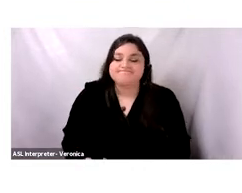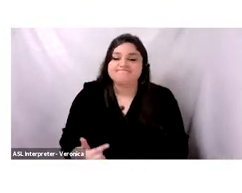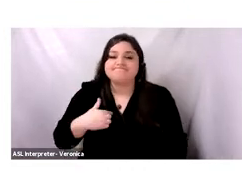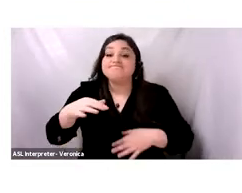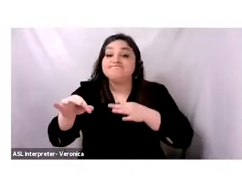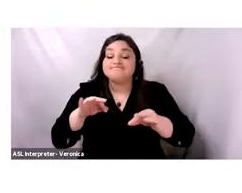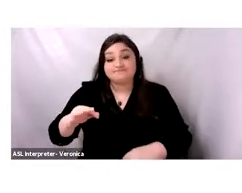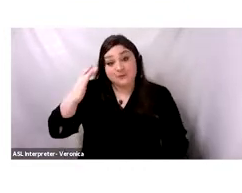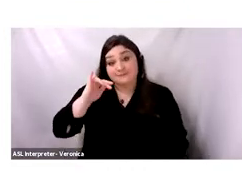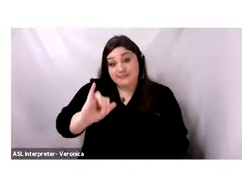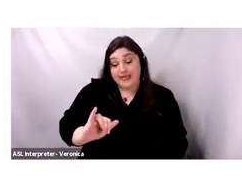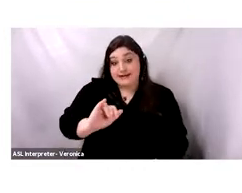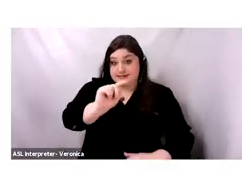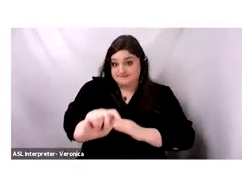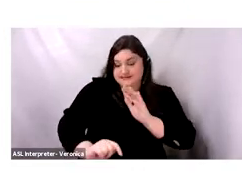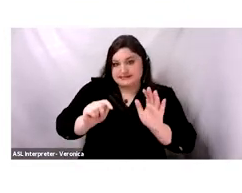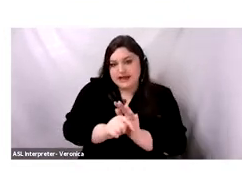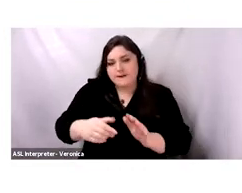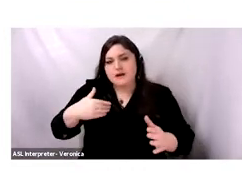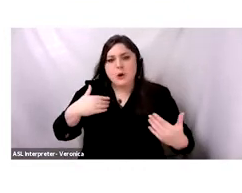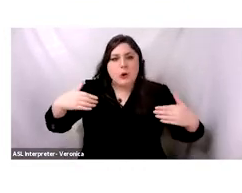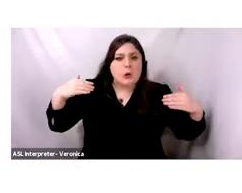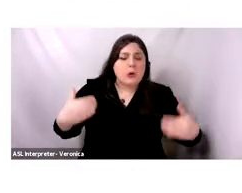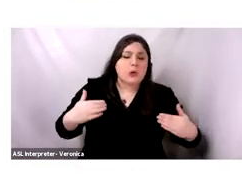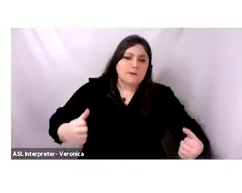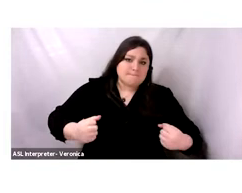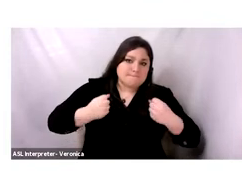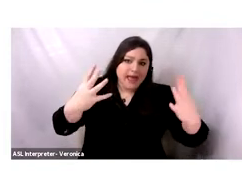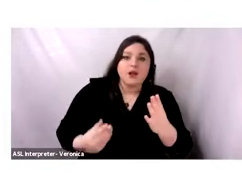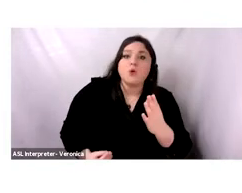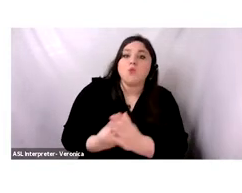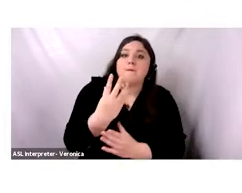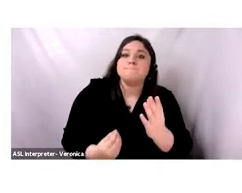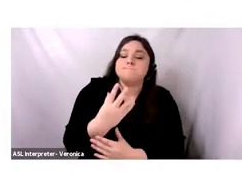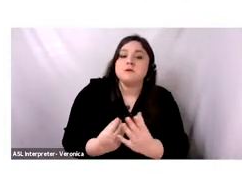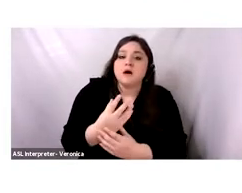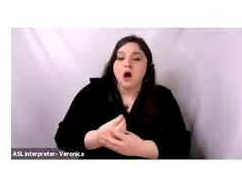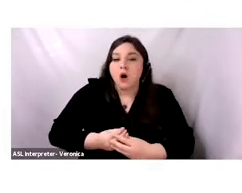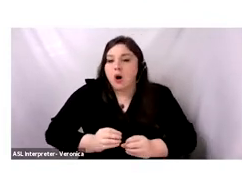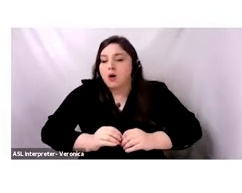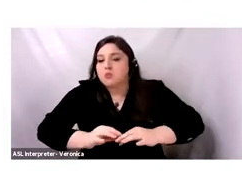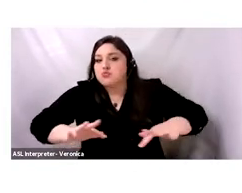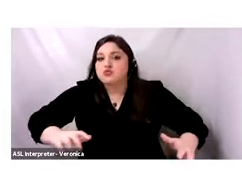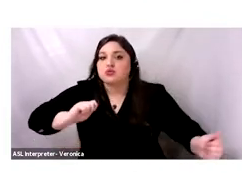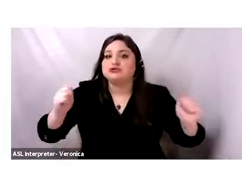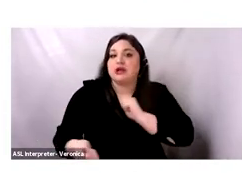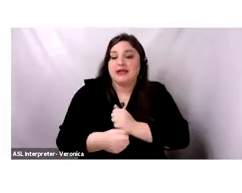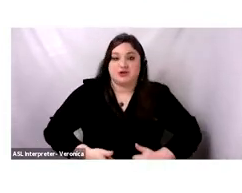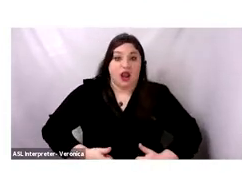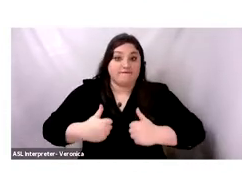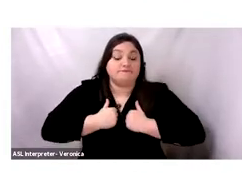influx of crops that quickly became vital to life, expanded the farm landscape,